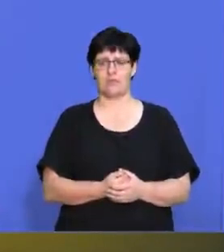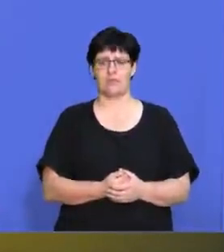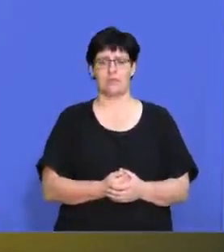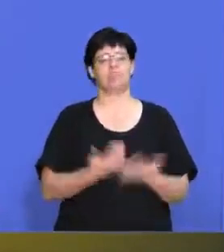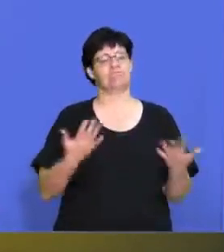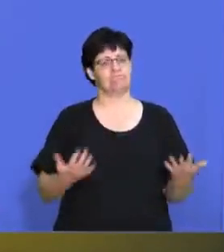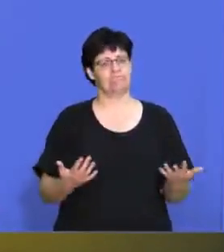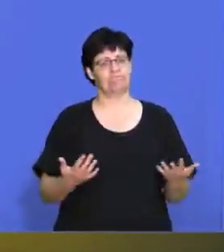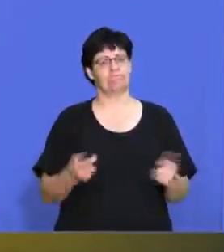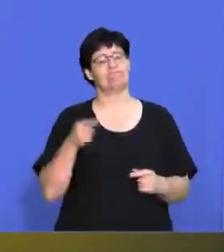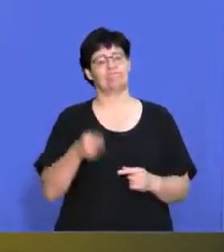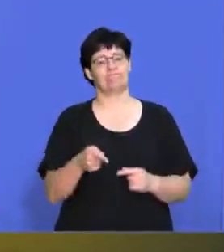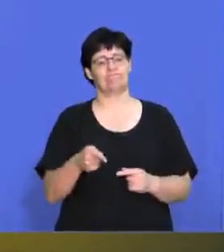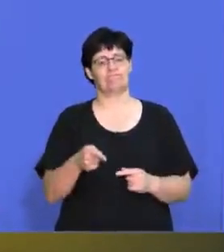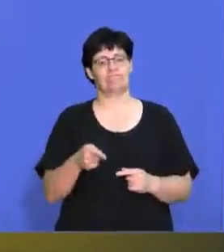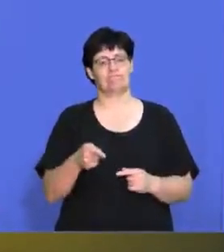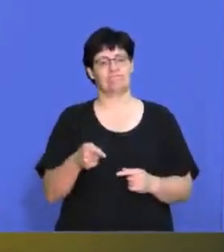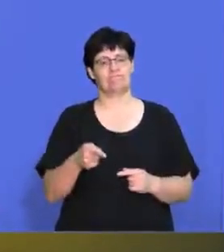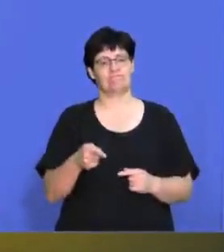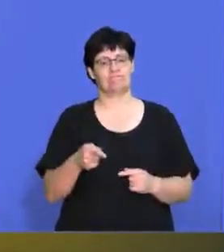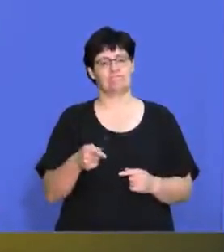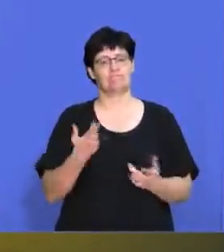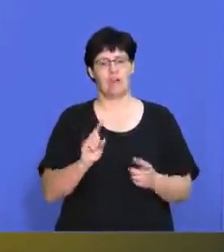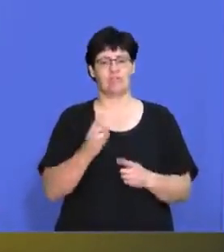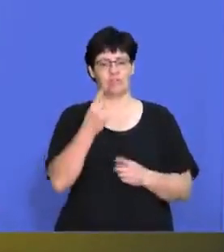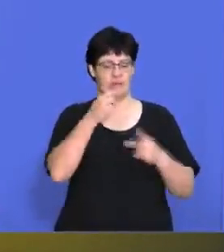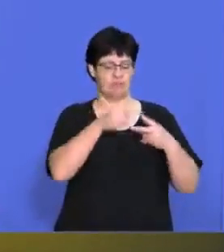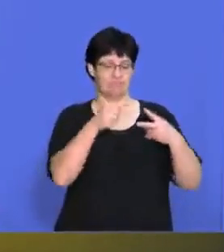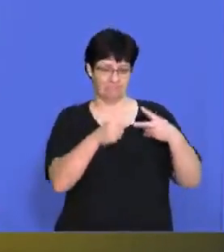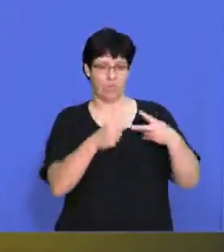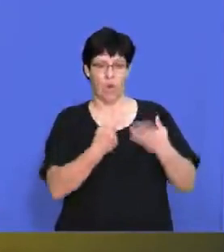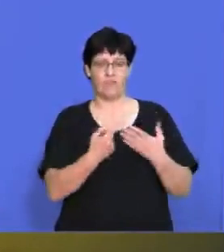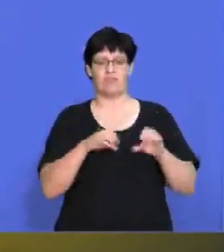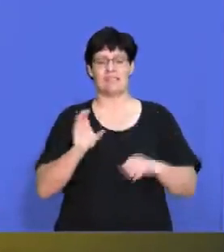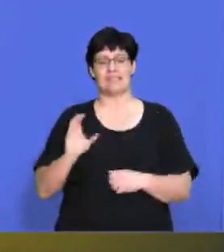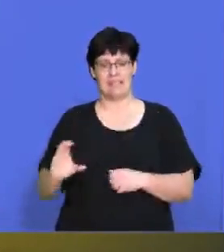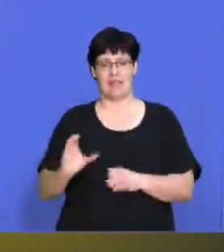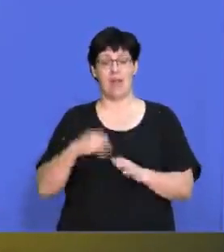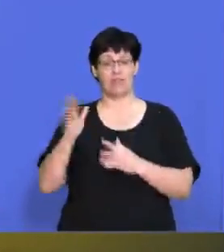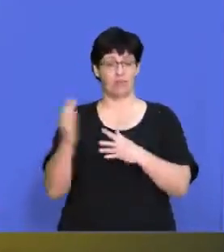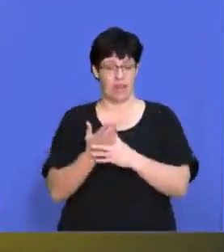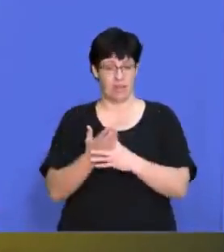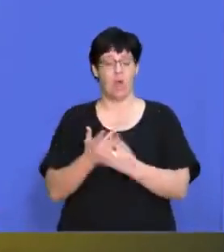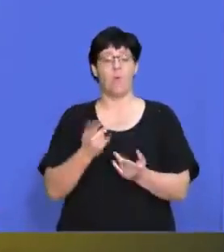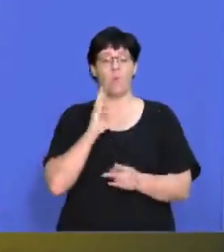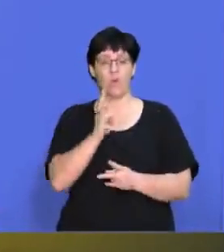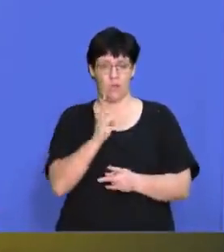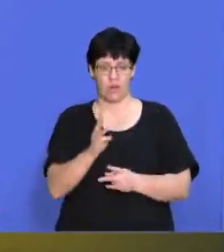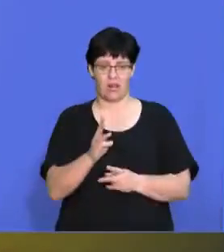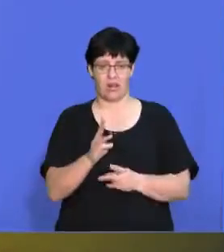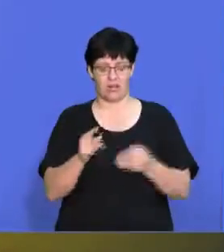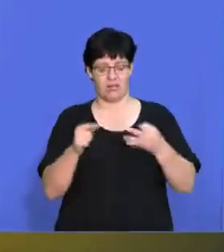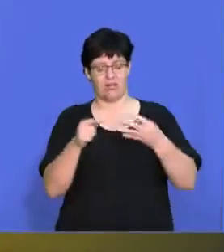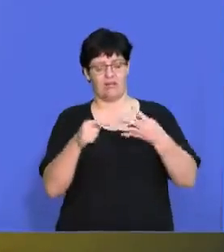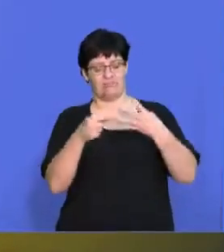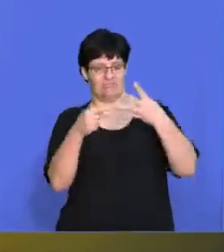And that's the first two parts of Section C after the break. We'll be going over the next